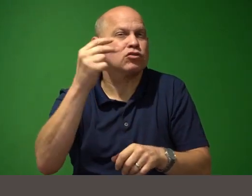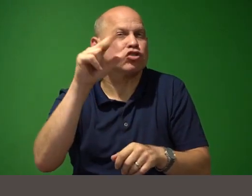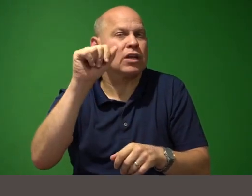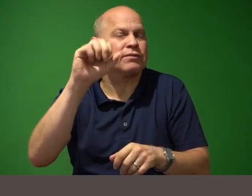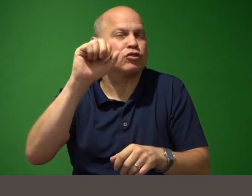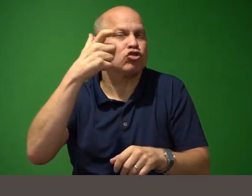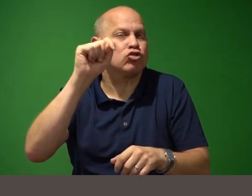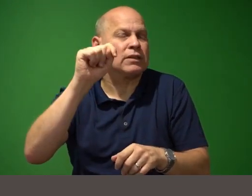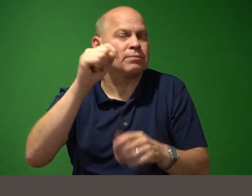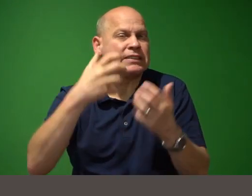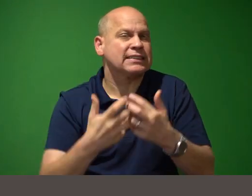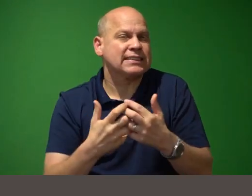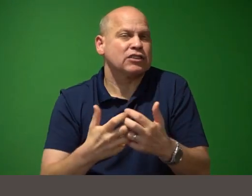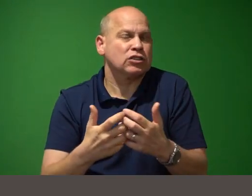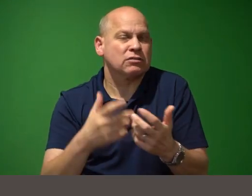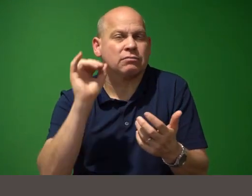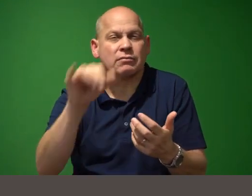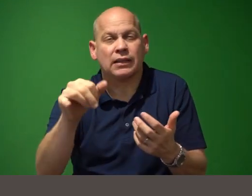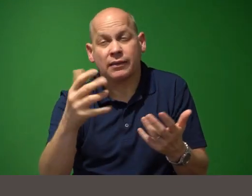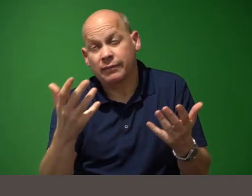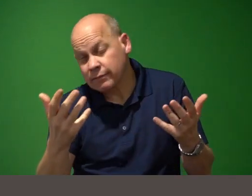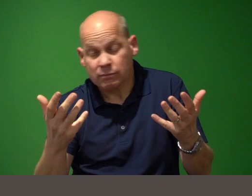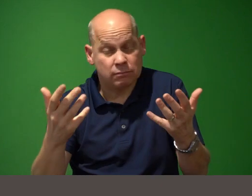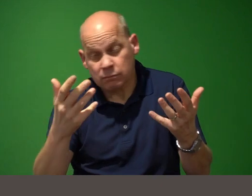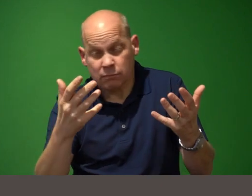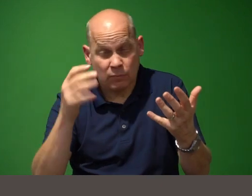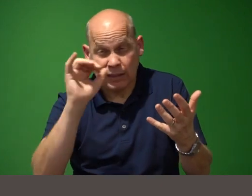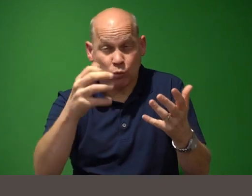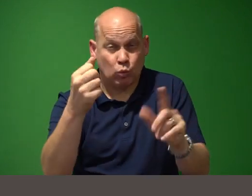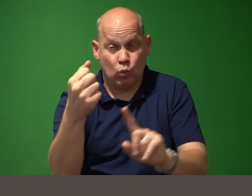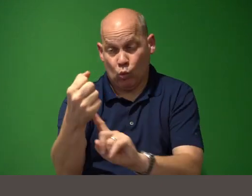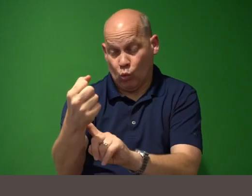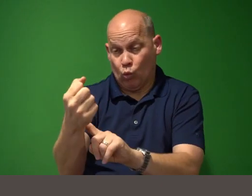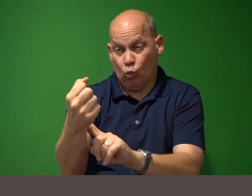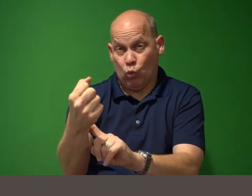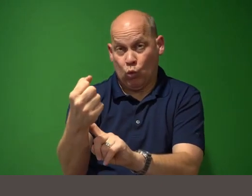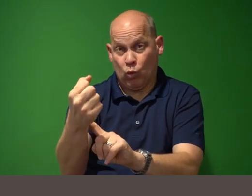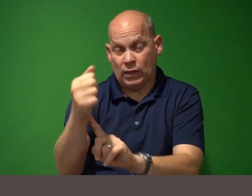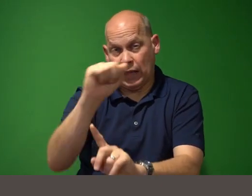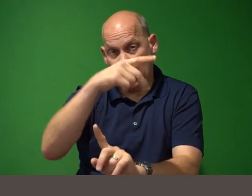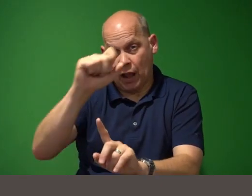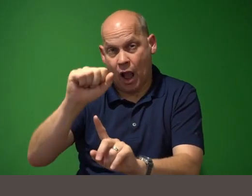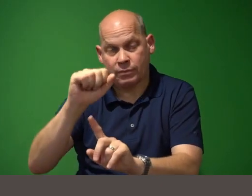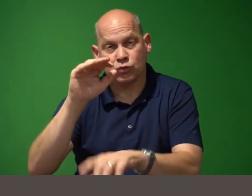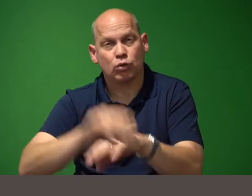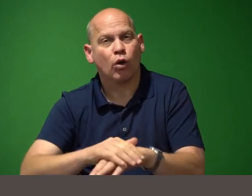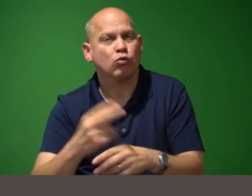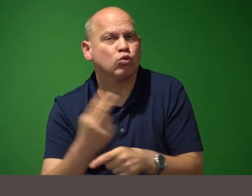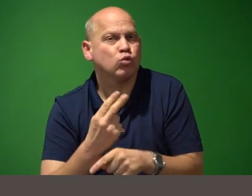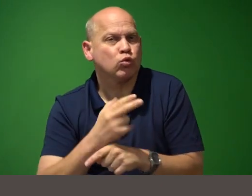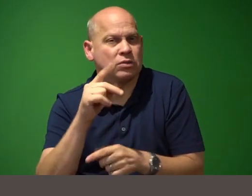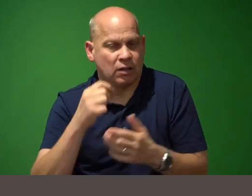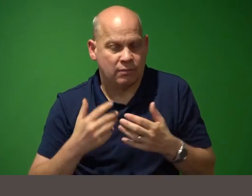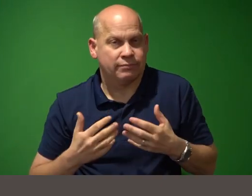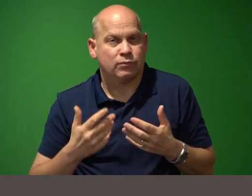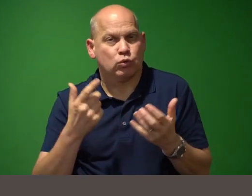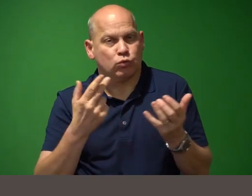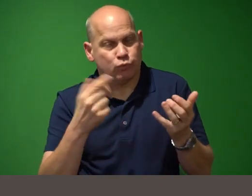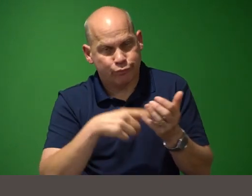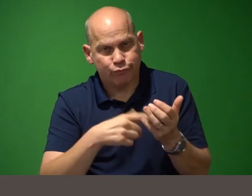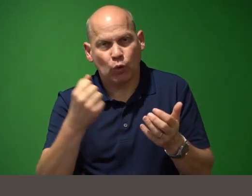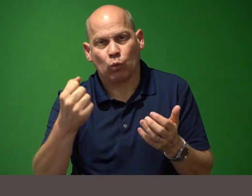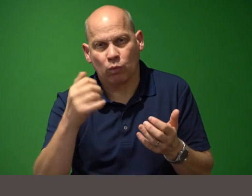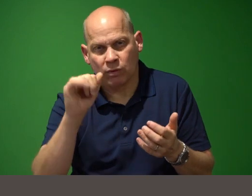that then hold the application state on the user side now this goes kind of